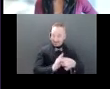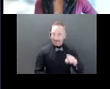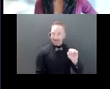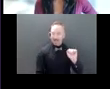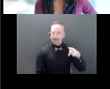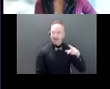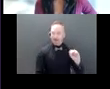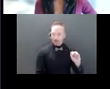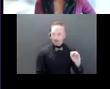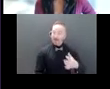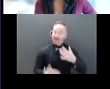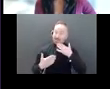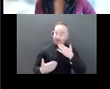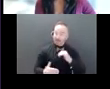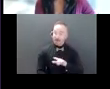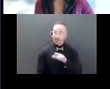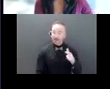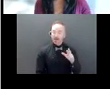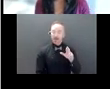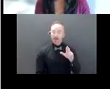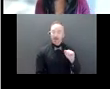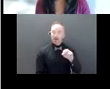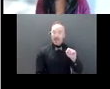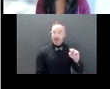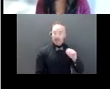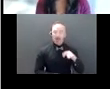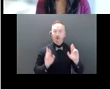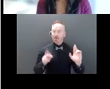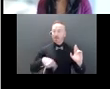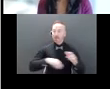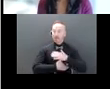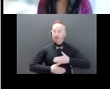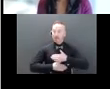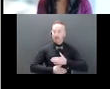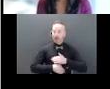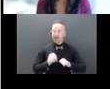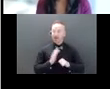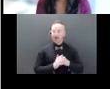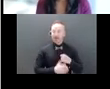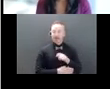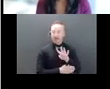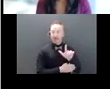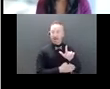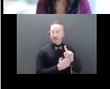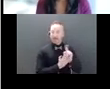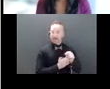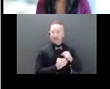Thank you. I will now hand it over to Rhianne, and I hope everybody enjoys the next 45 minutes of information.